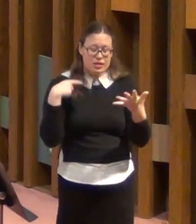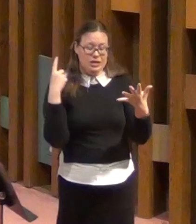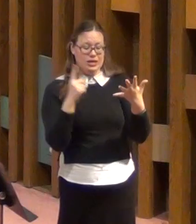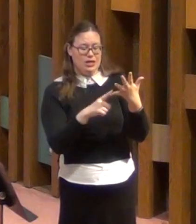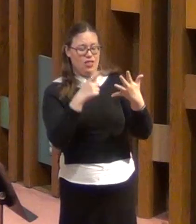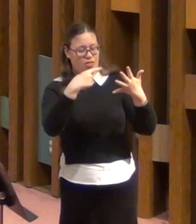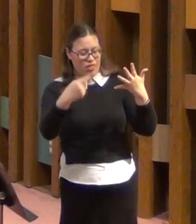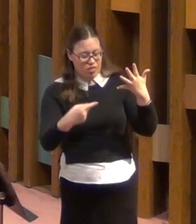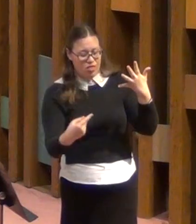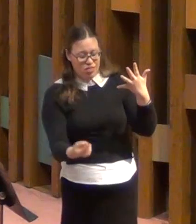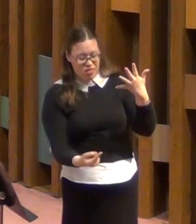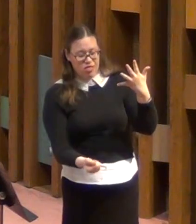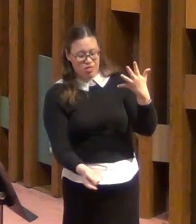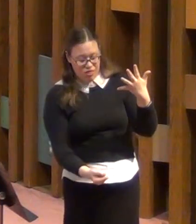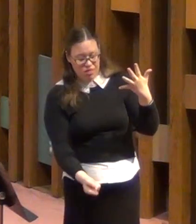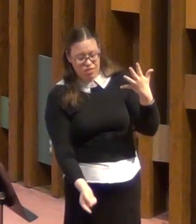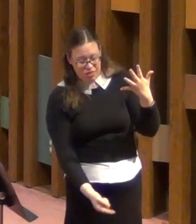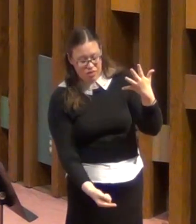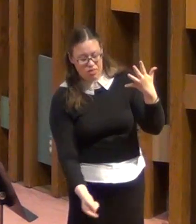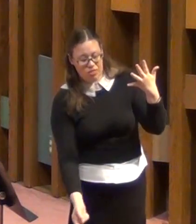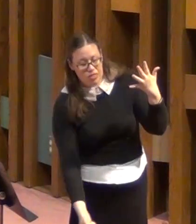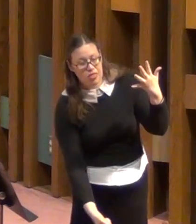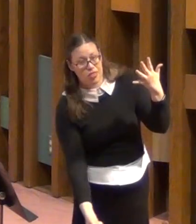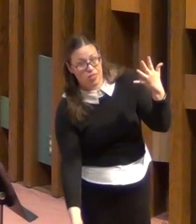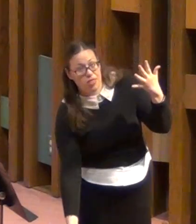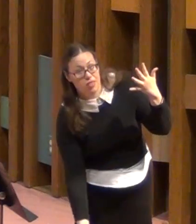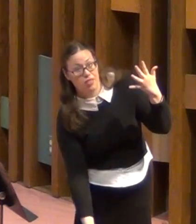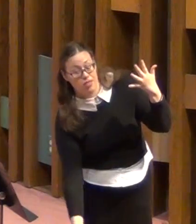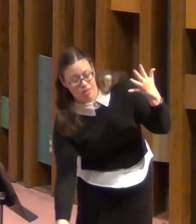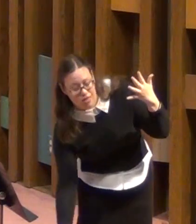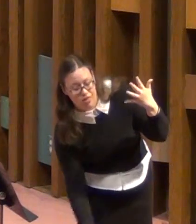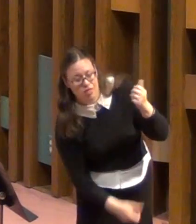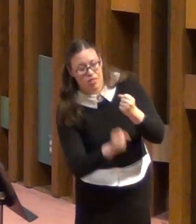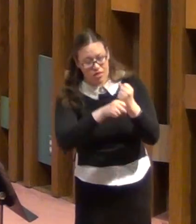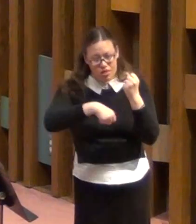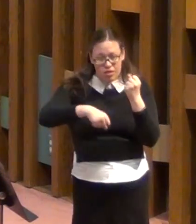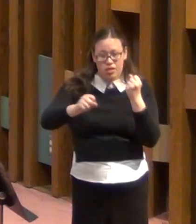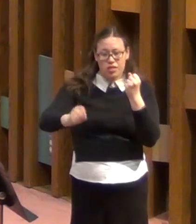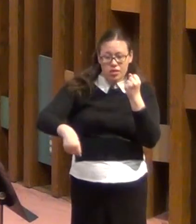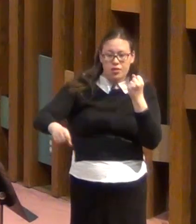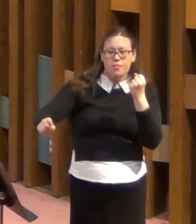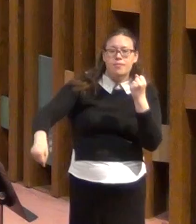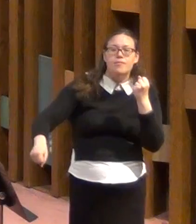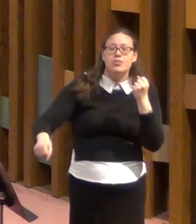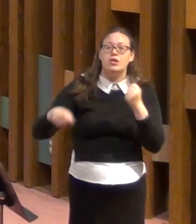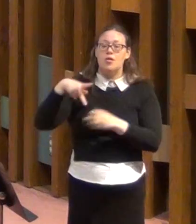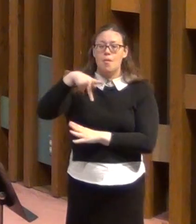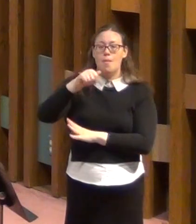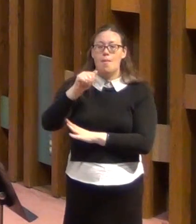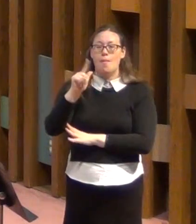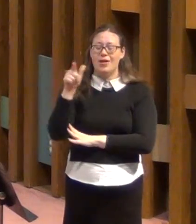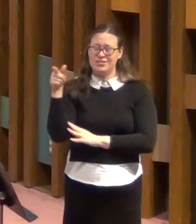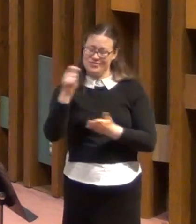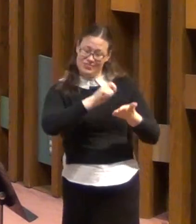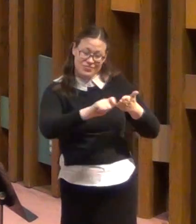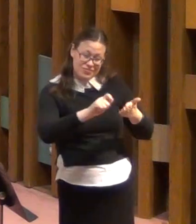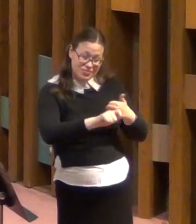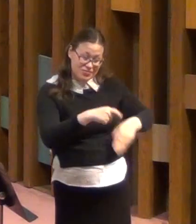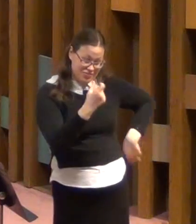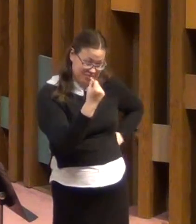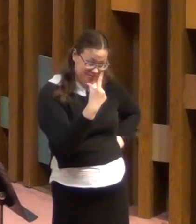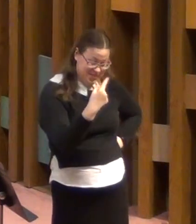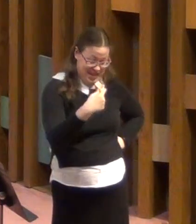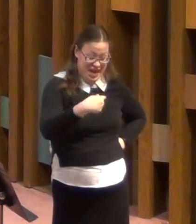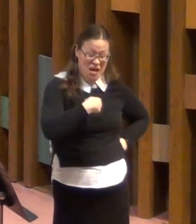You know, the list just goes on and on and on. And so when Paul writes to them and says, we